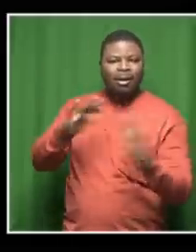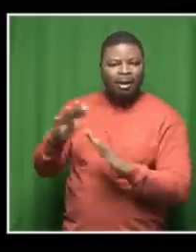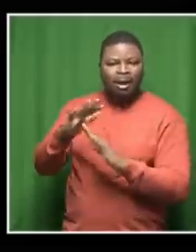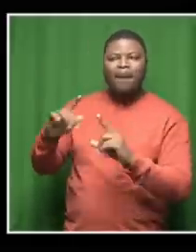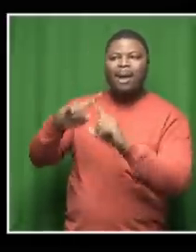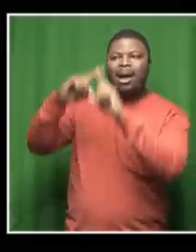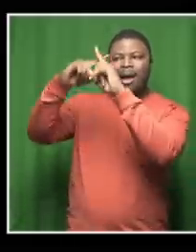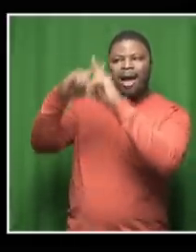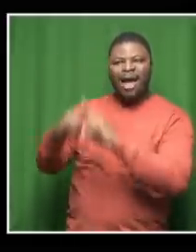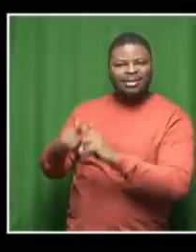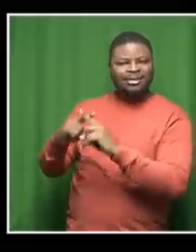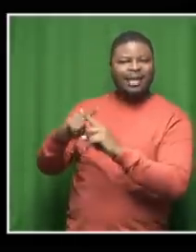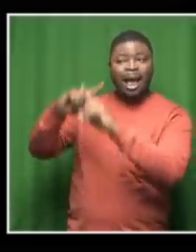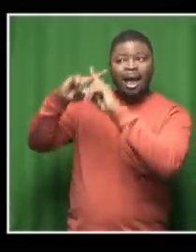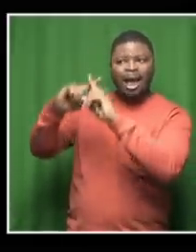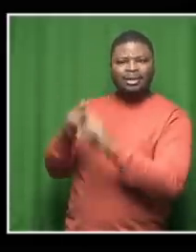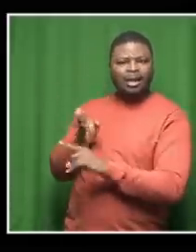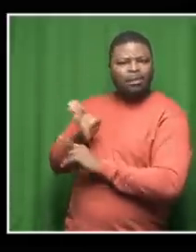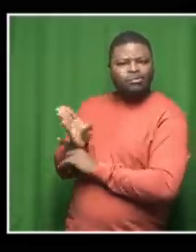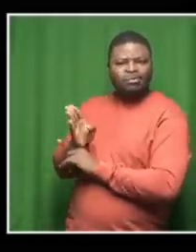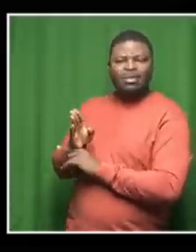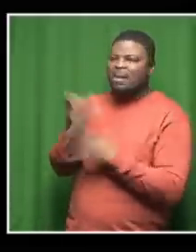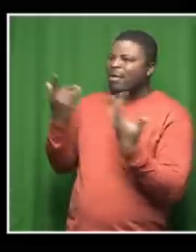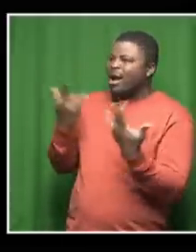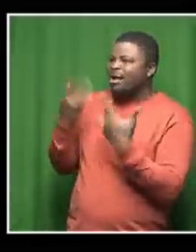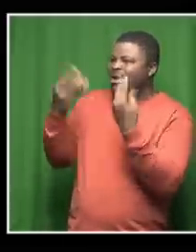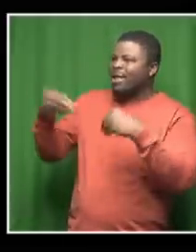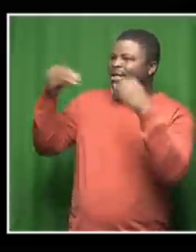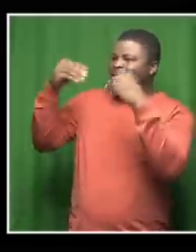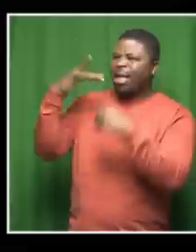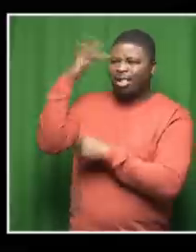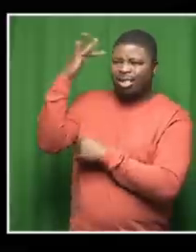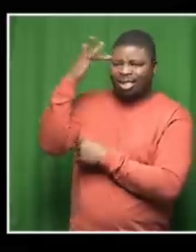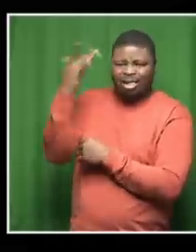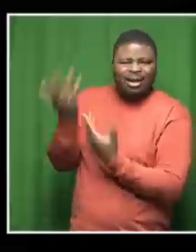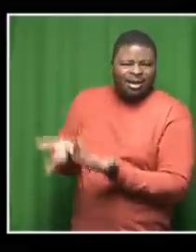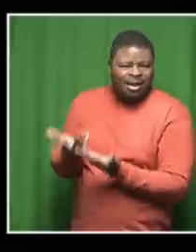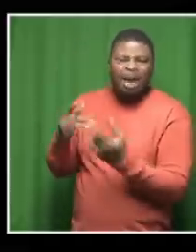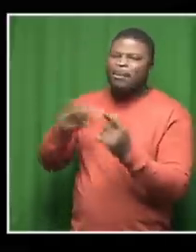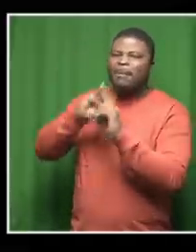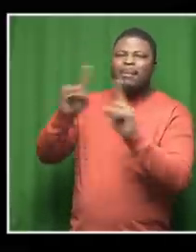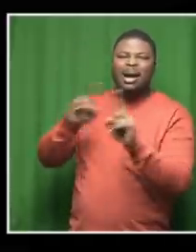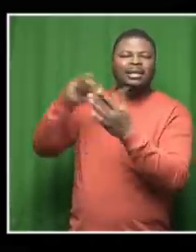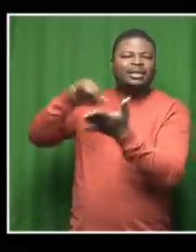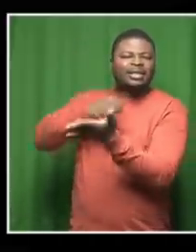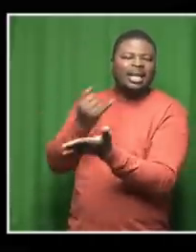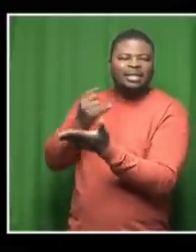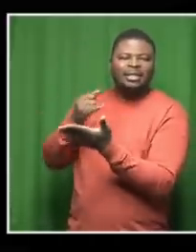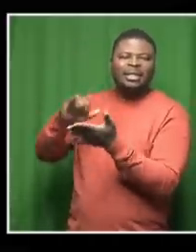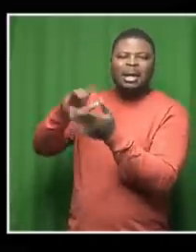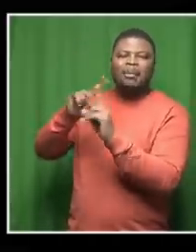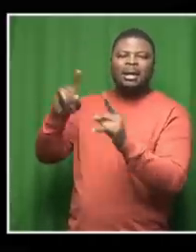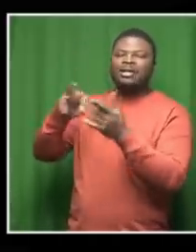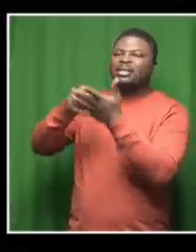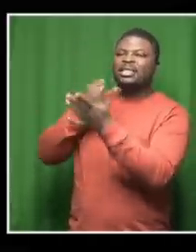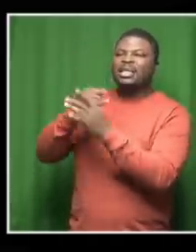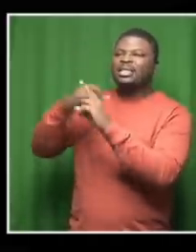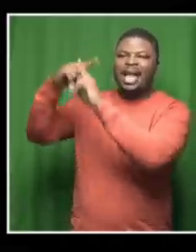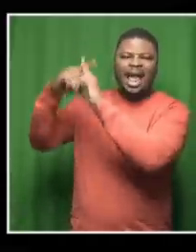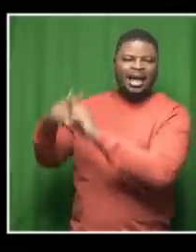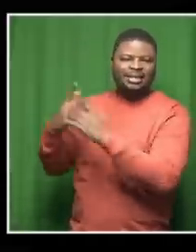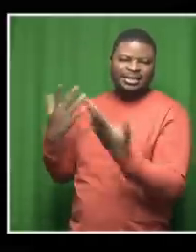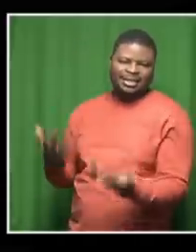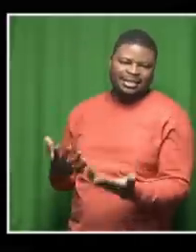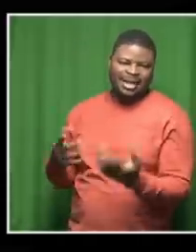there's nothing beautiful about i mean it's just an x i'm not sure but that's that's the way it is it's just more black but that's that's one of the